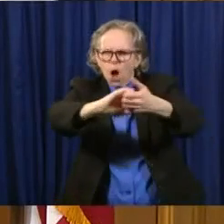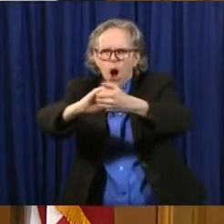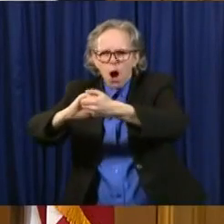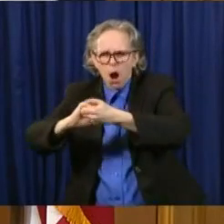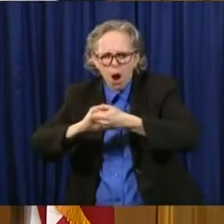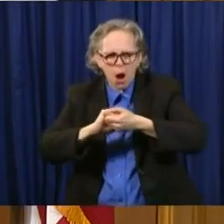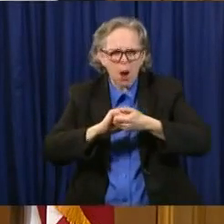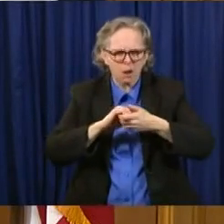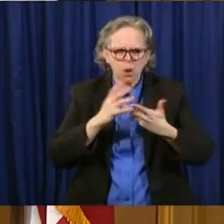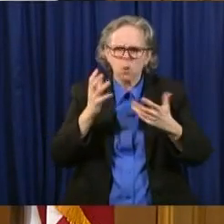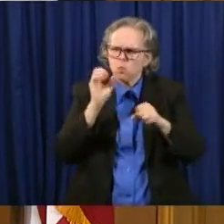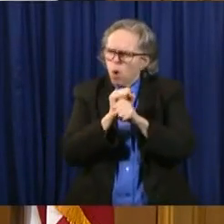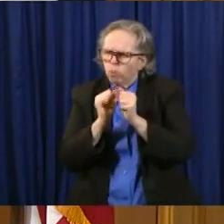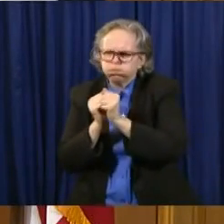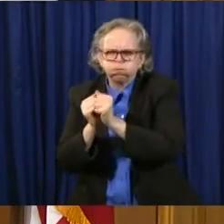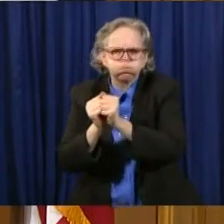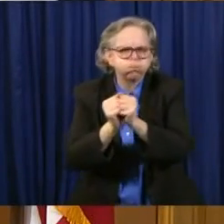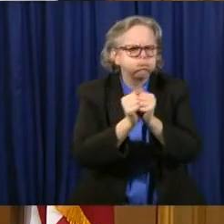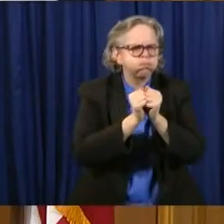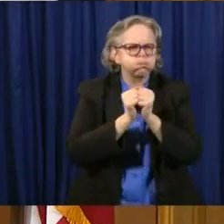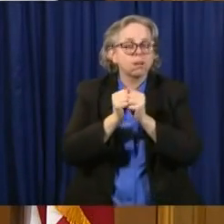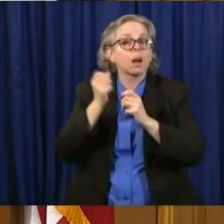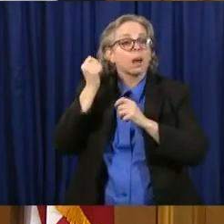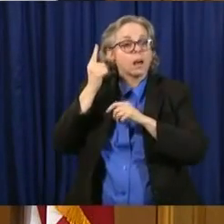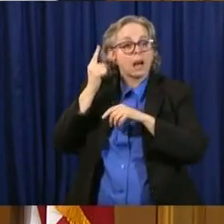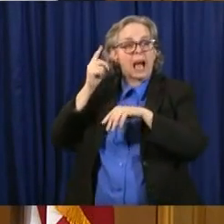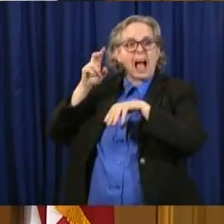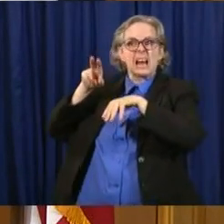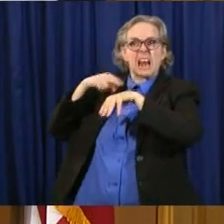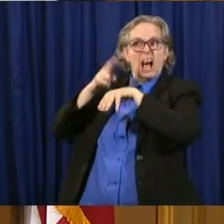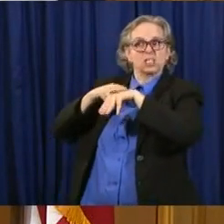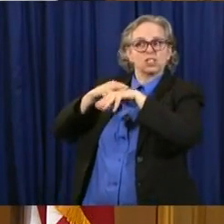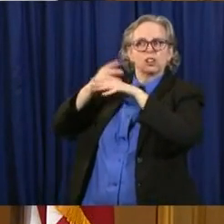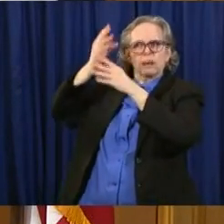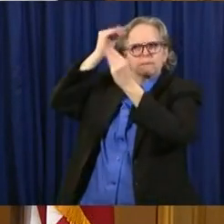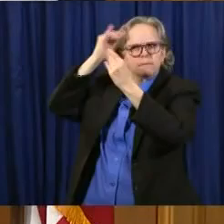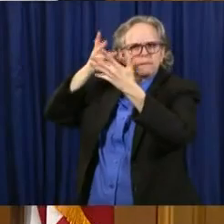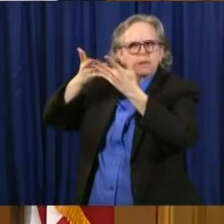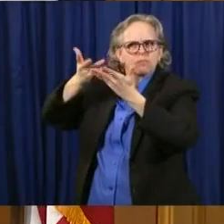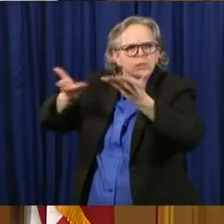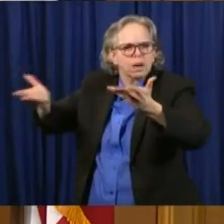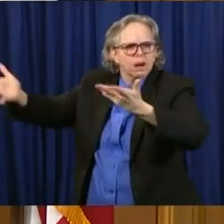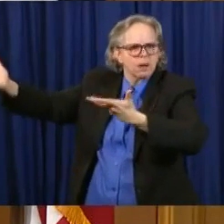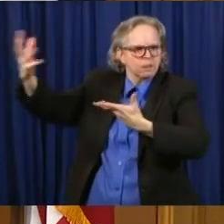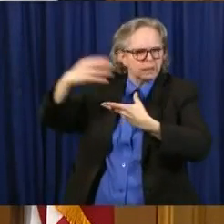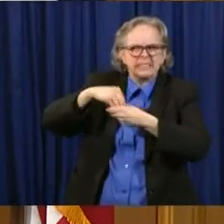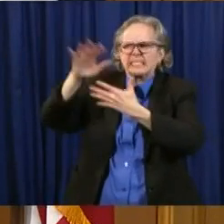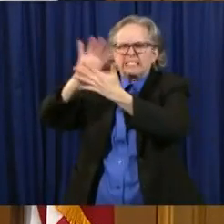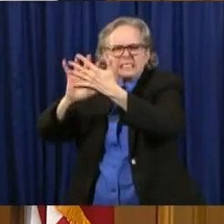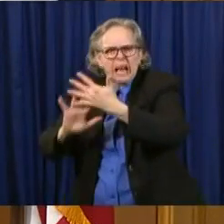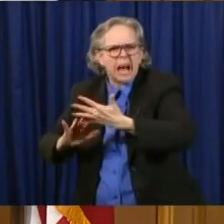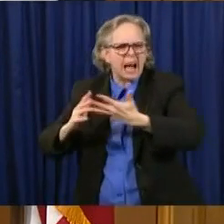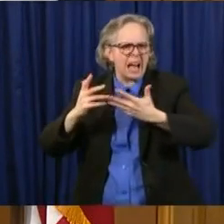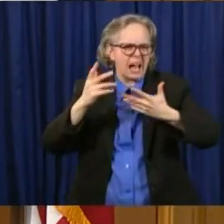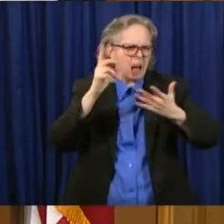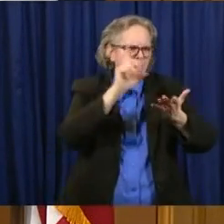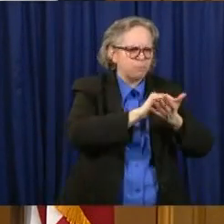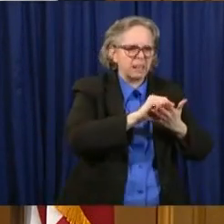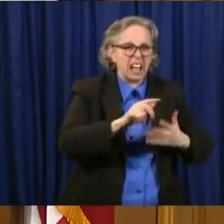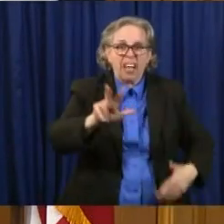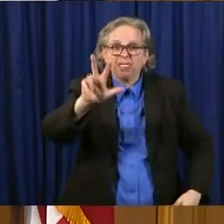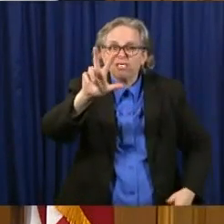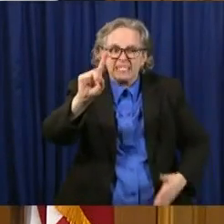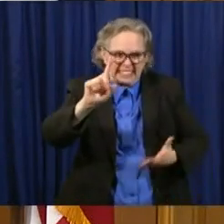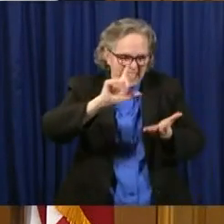collaborated with the national consortium that rapidly deployed a design and testing program for 3D printed testing